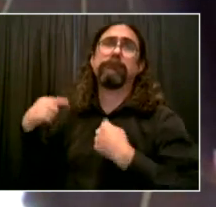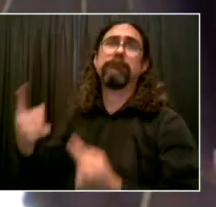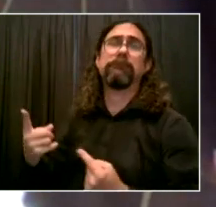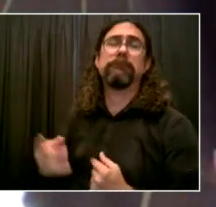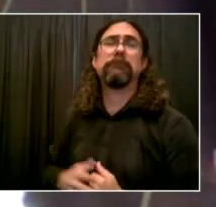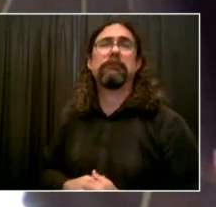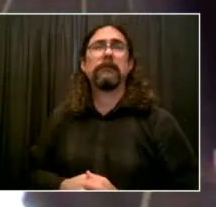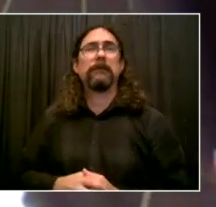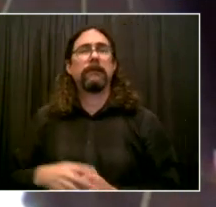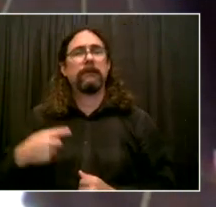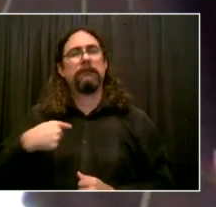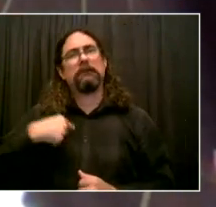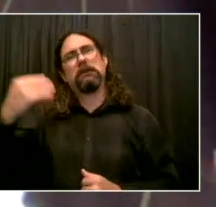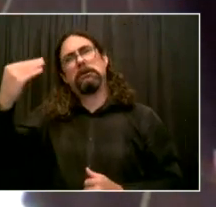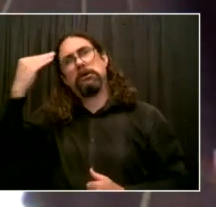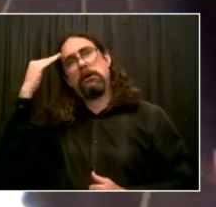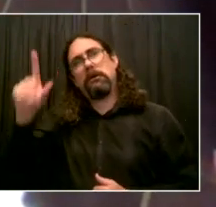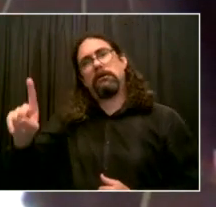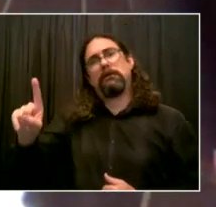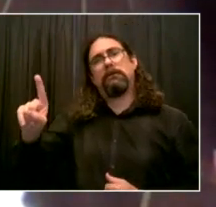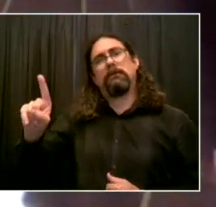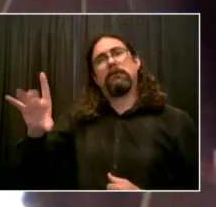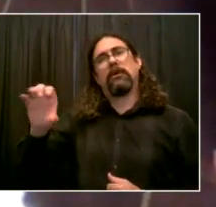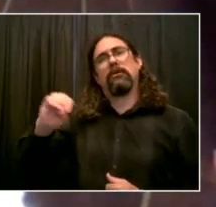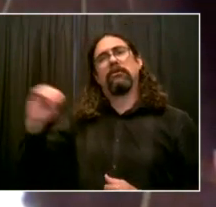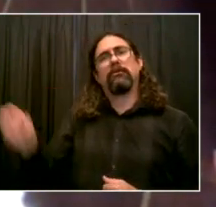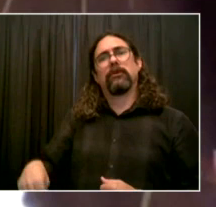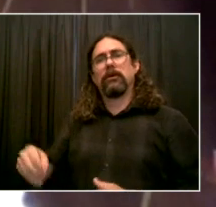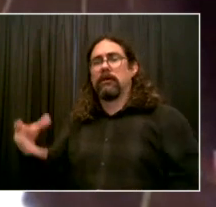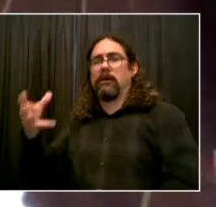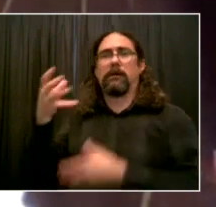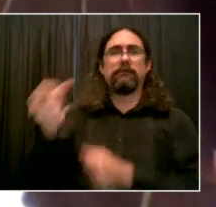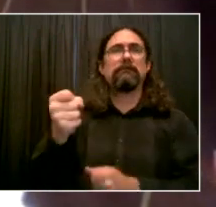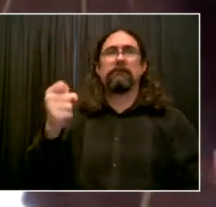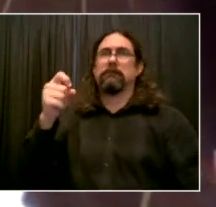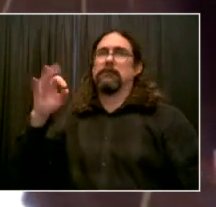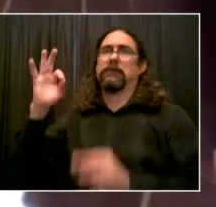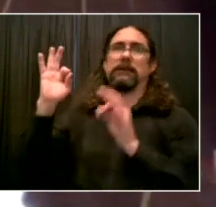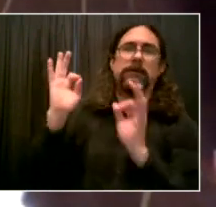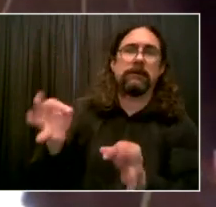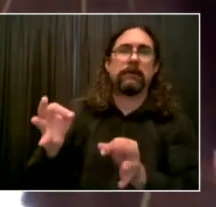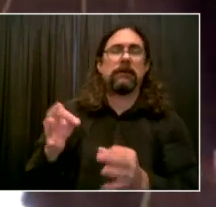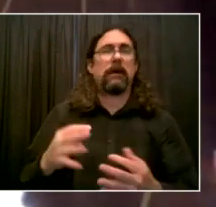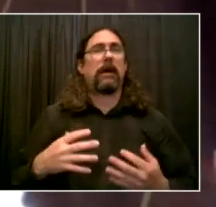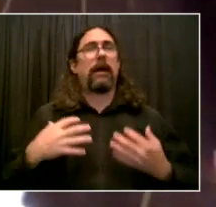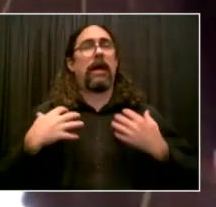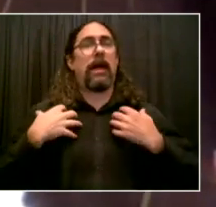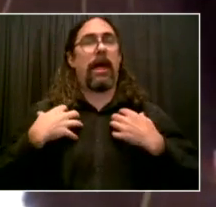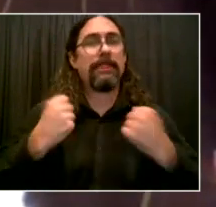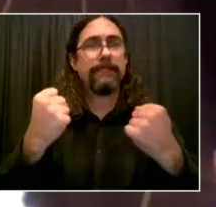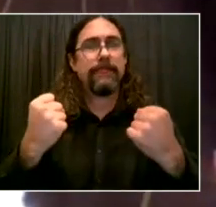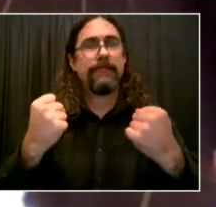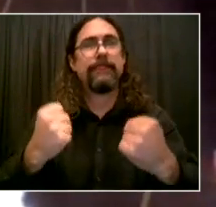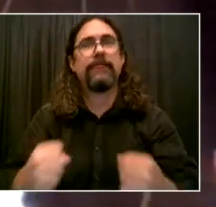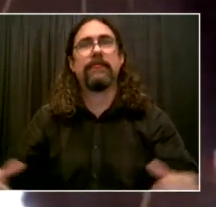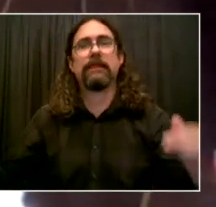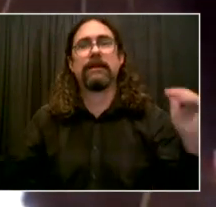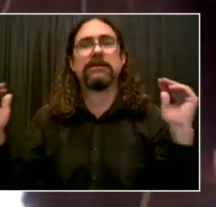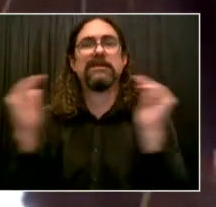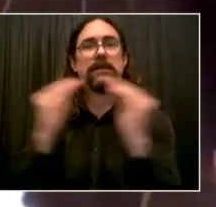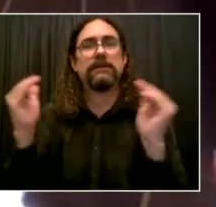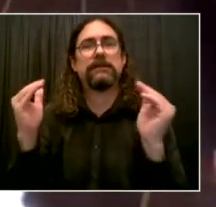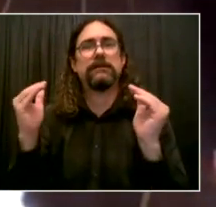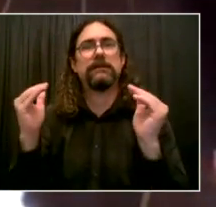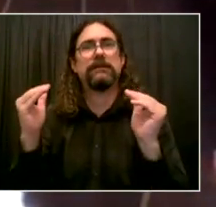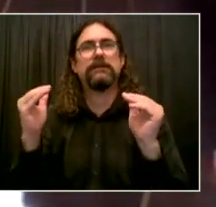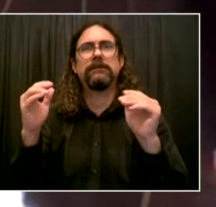is improved when community members serve as health workers, as navigators, as educators, to accompany the